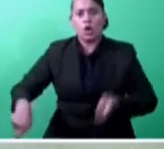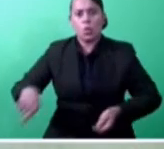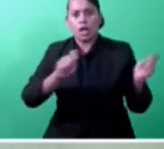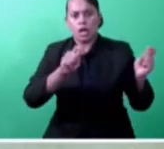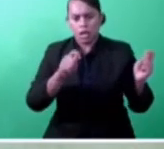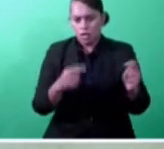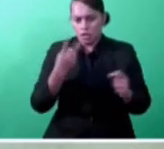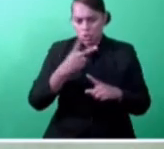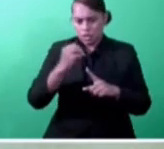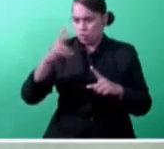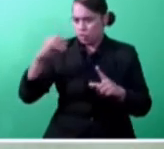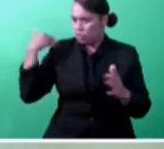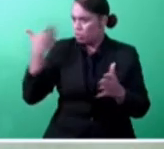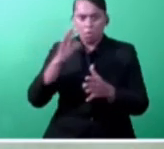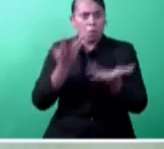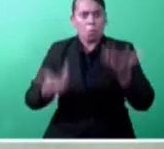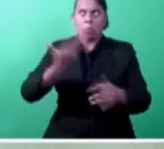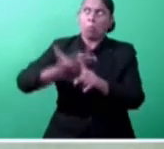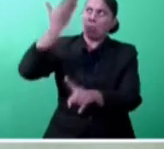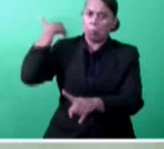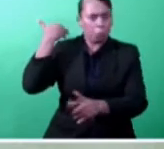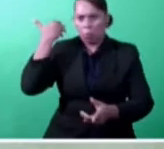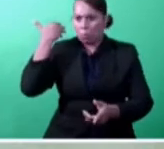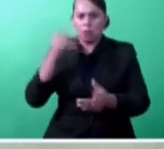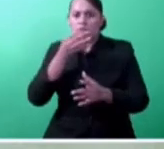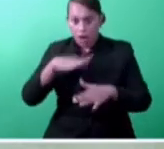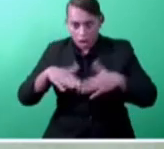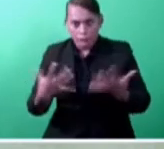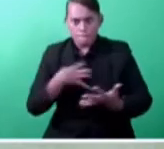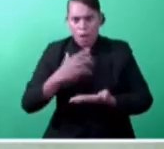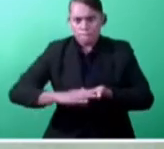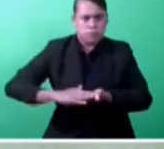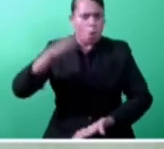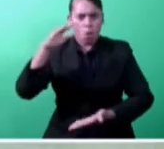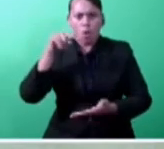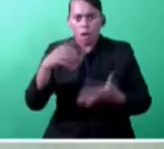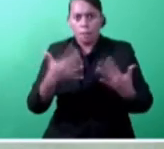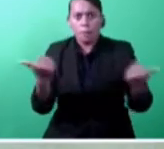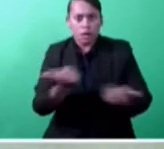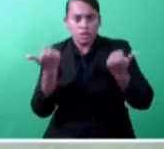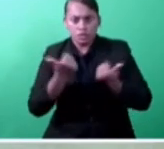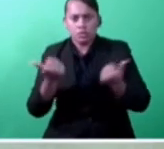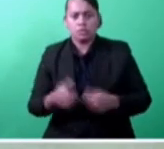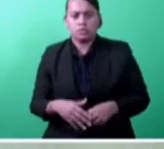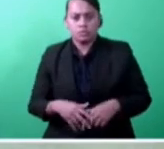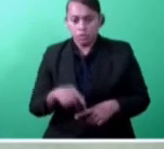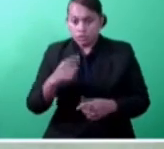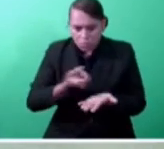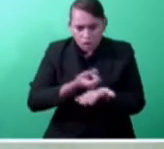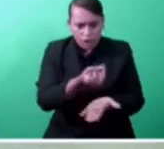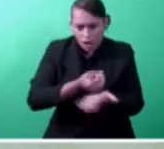period last year. That is 810 business licenses were issued in January 2020 compared to